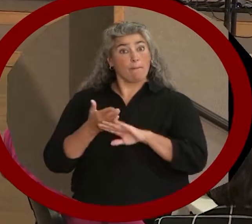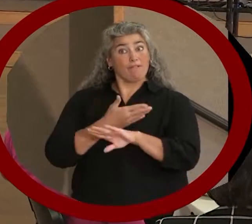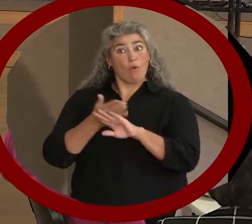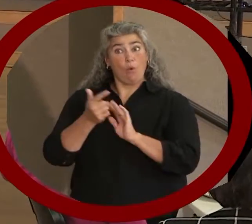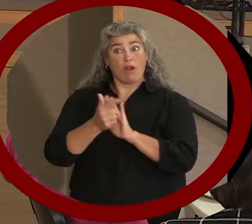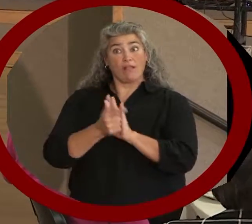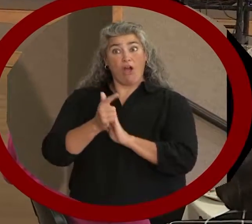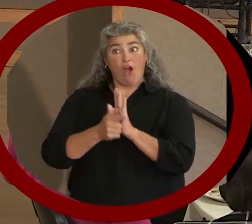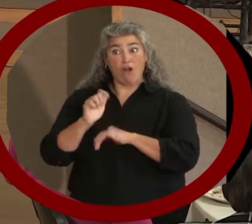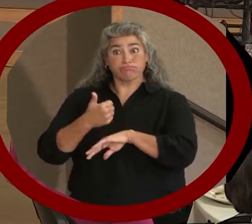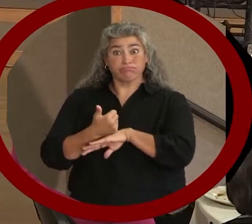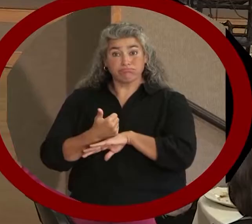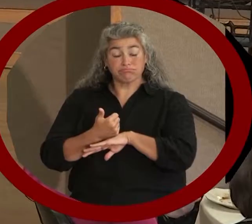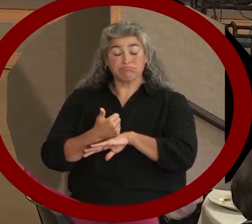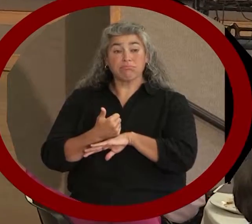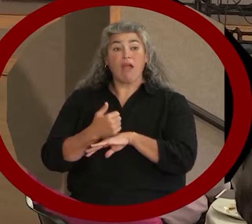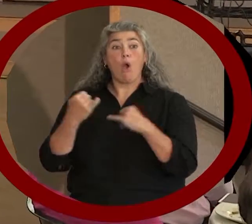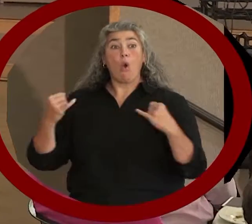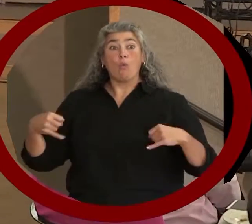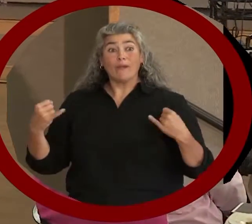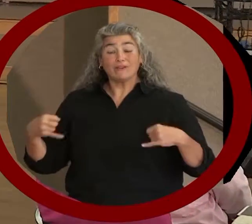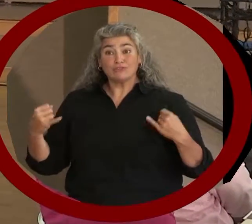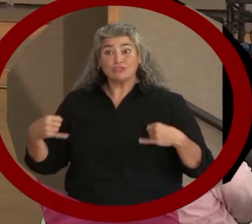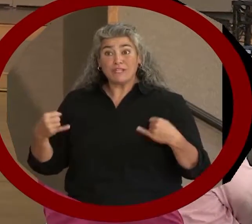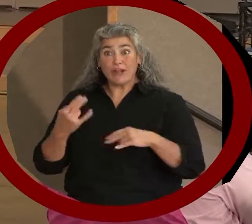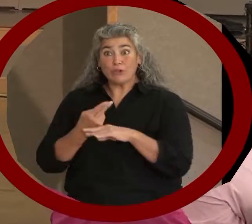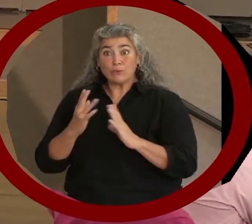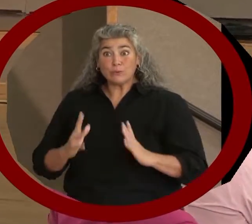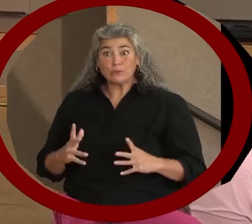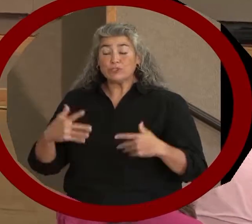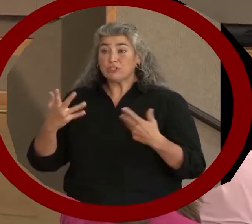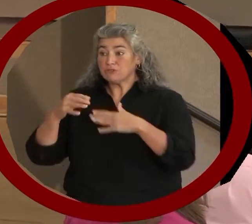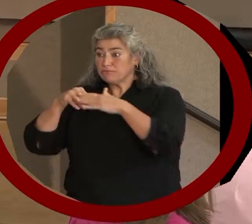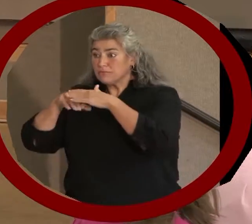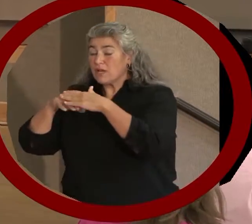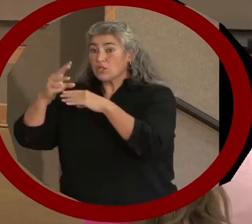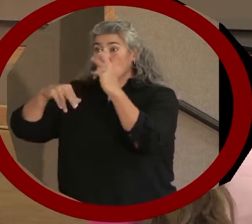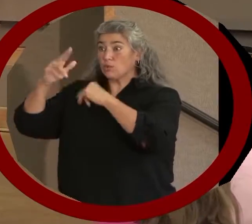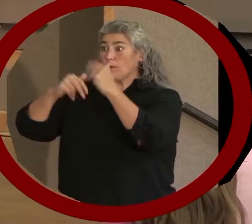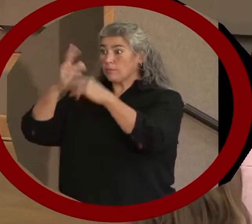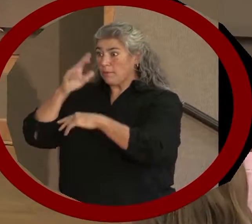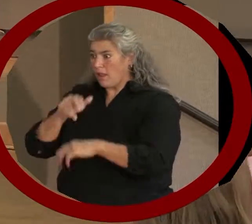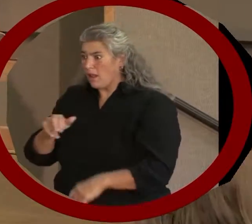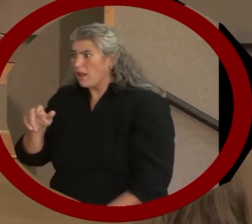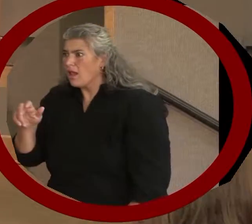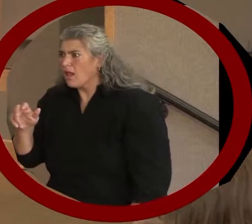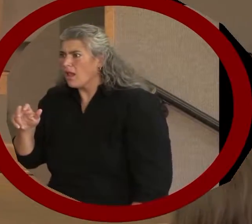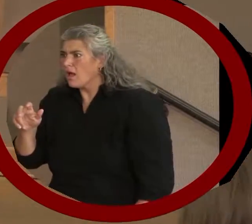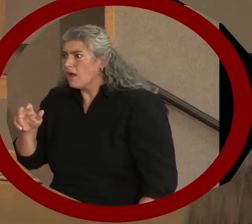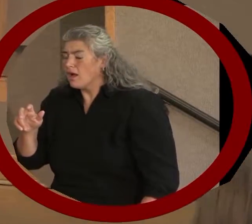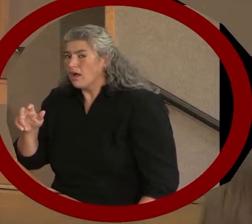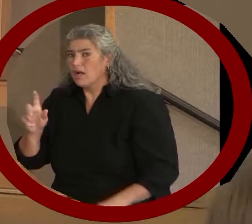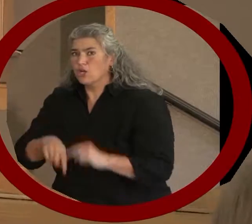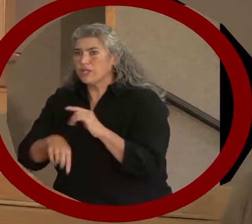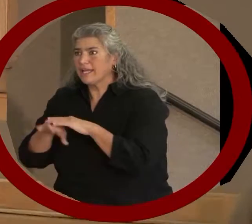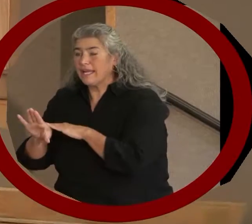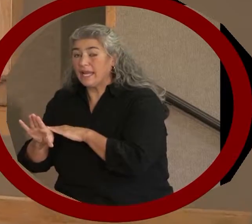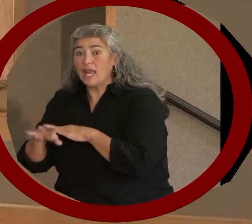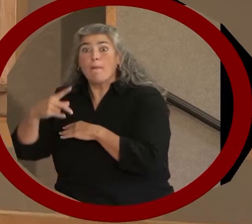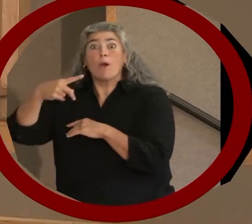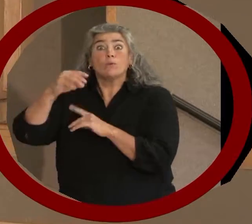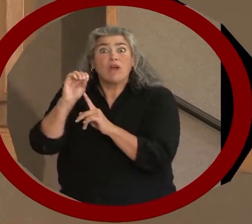people using wheelchairs experienced buildings they couldn't get into because of stairs. That included post offices,